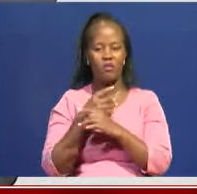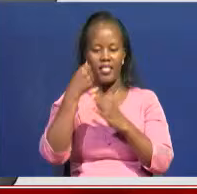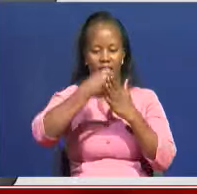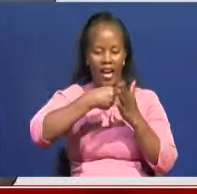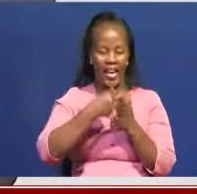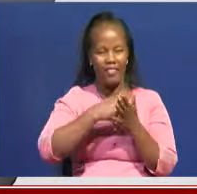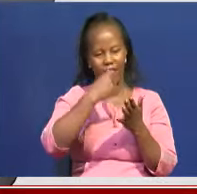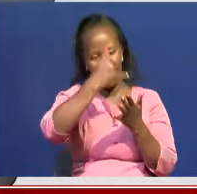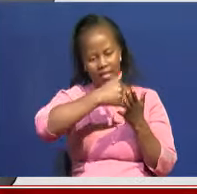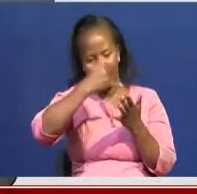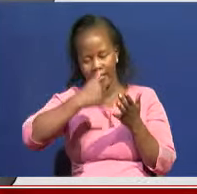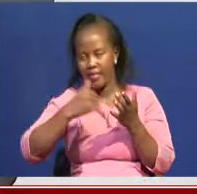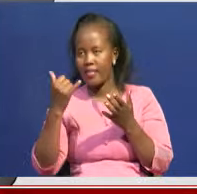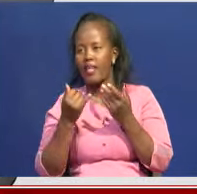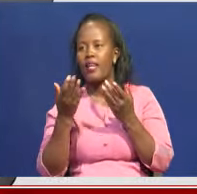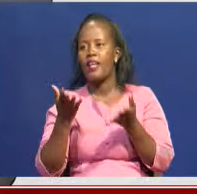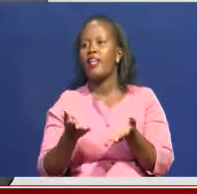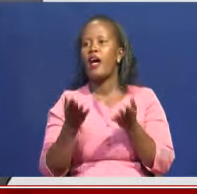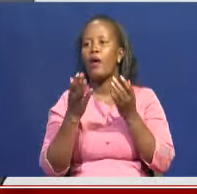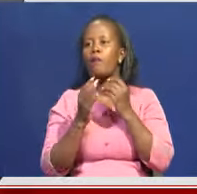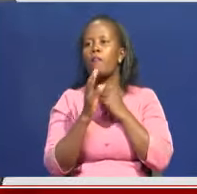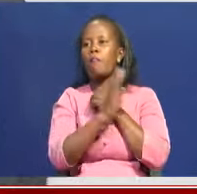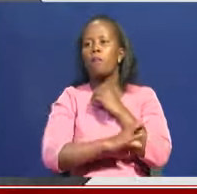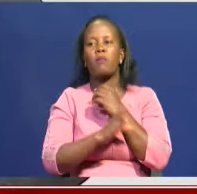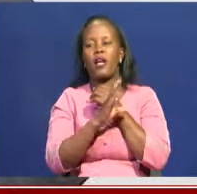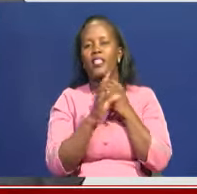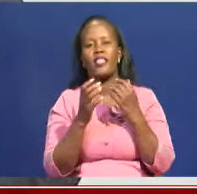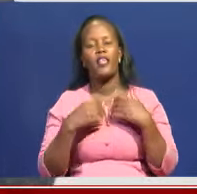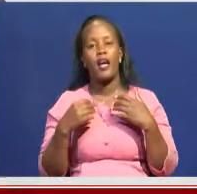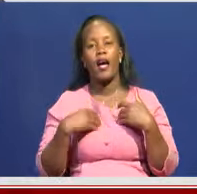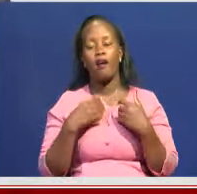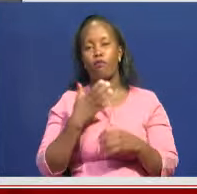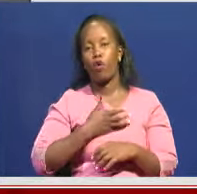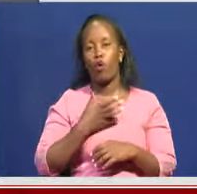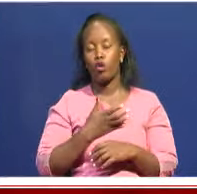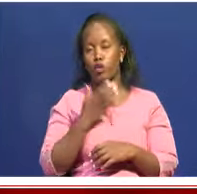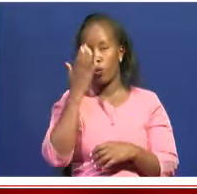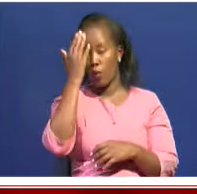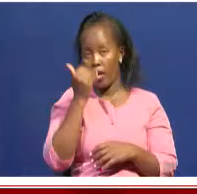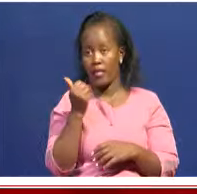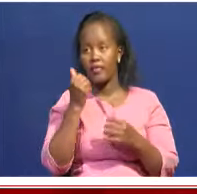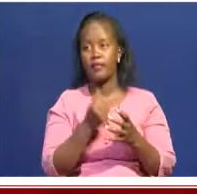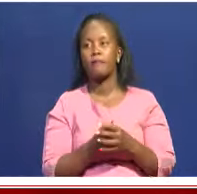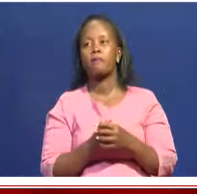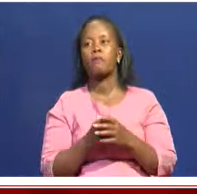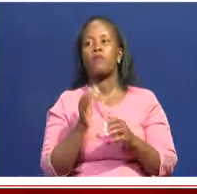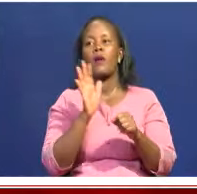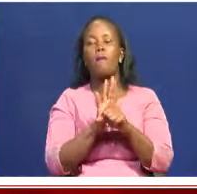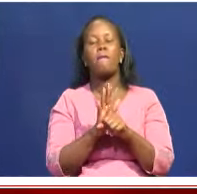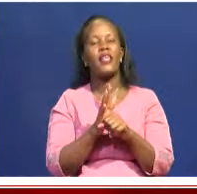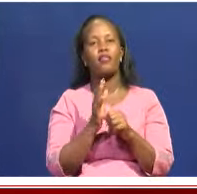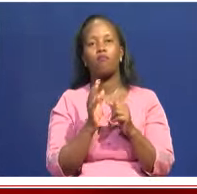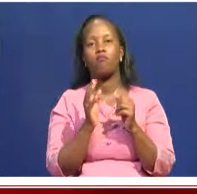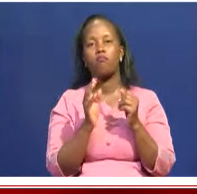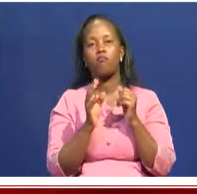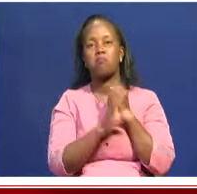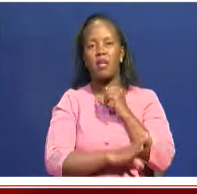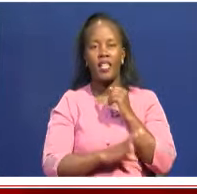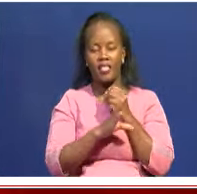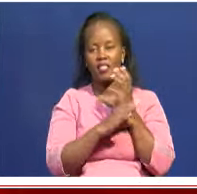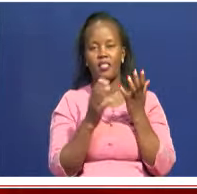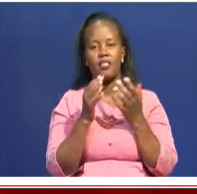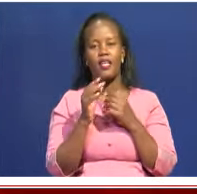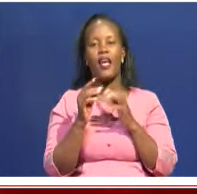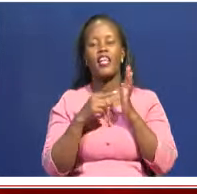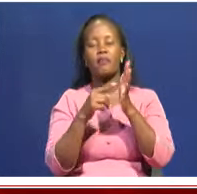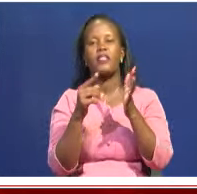What other countries really have our artifacts? Mostly it's the British in different institutions, the